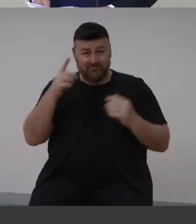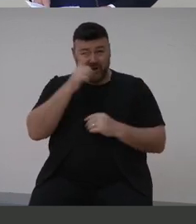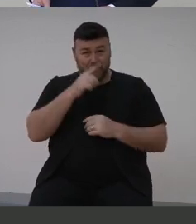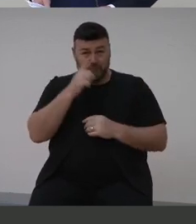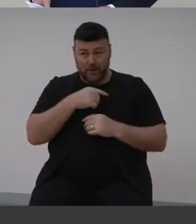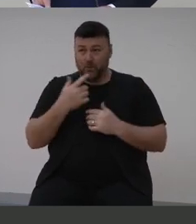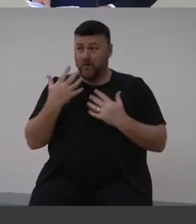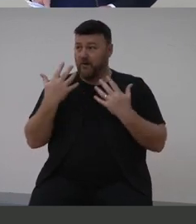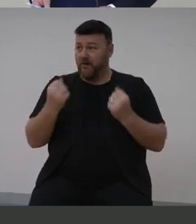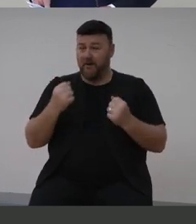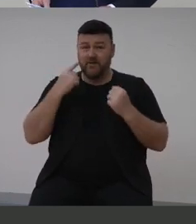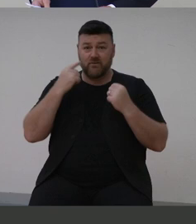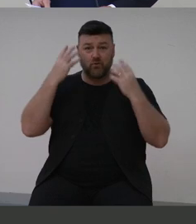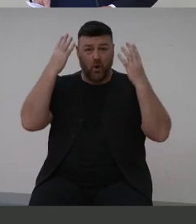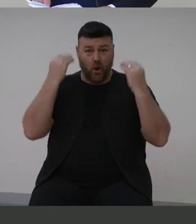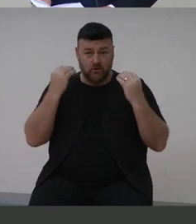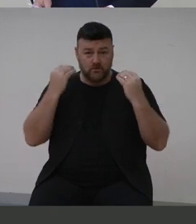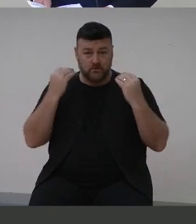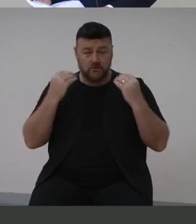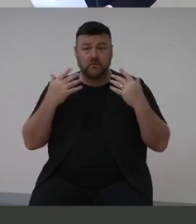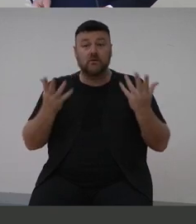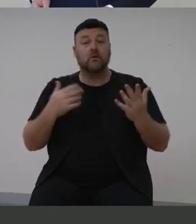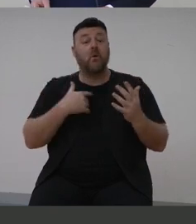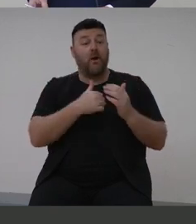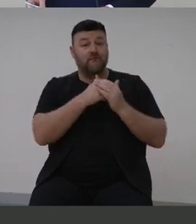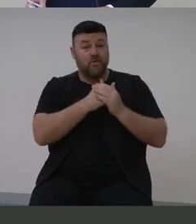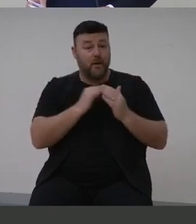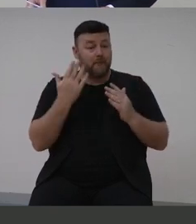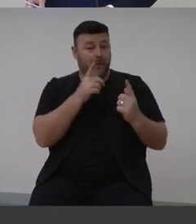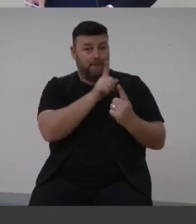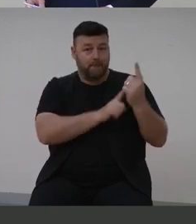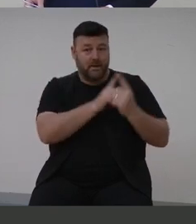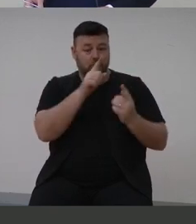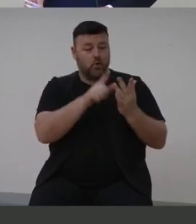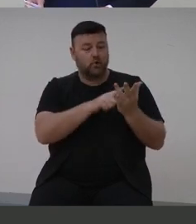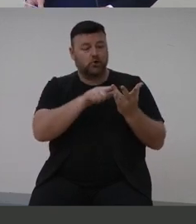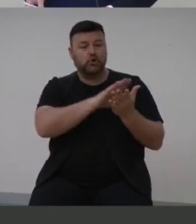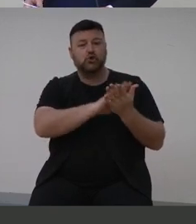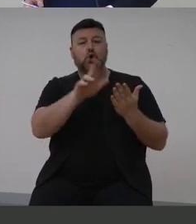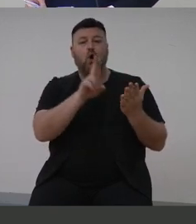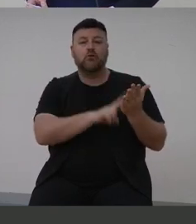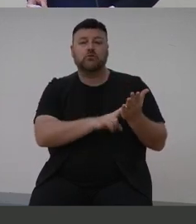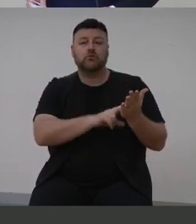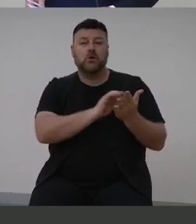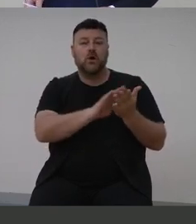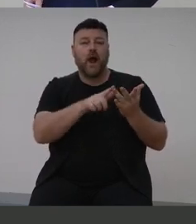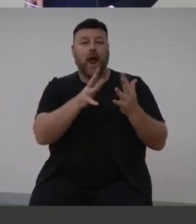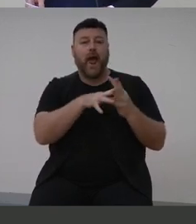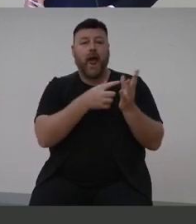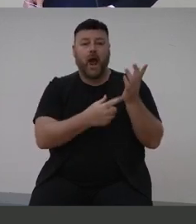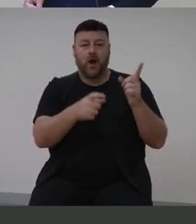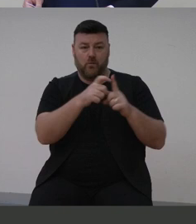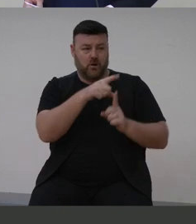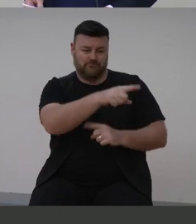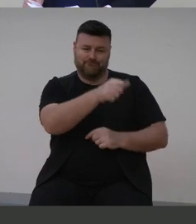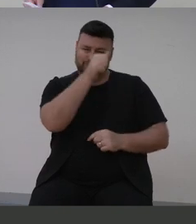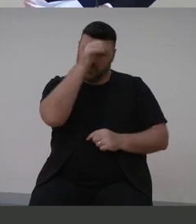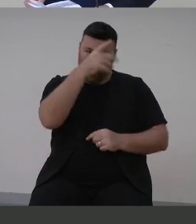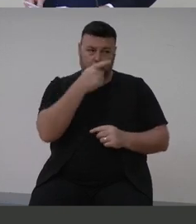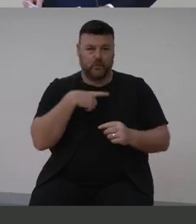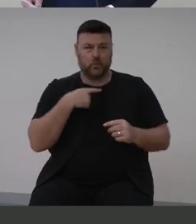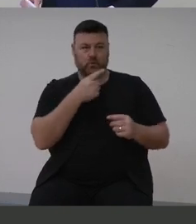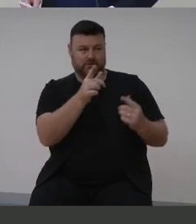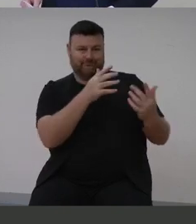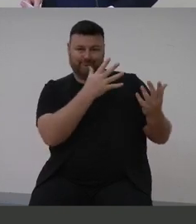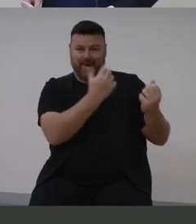problem. But as my friend and mentor, former Prime Minister John Howard, knows only too well, it is also a deeply personal experience. His